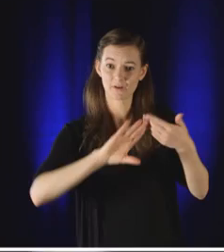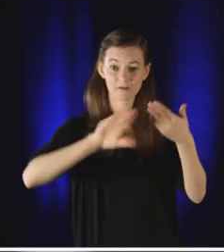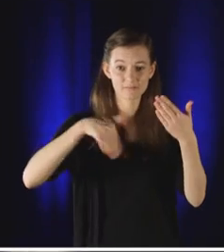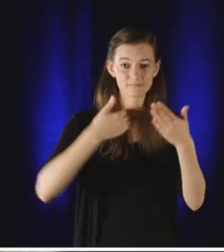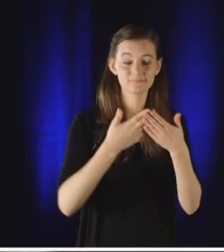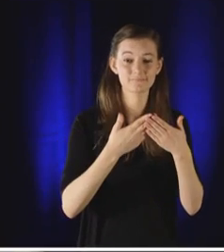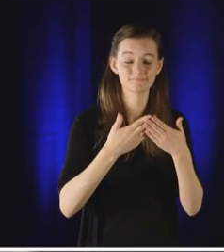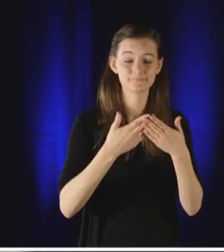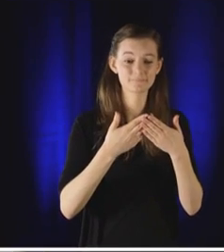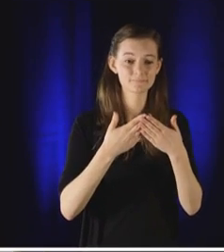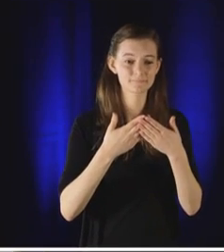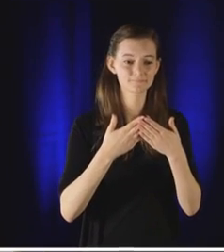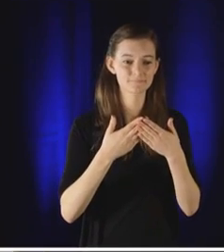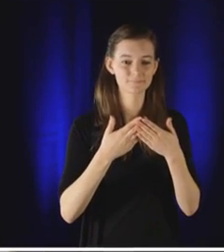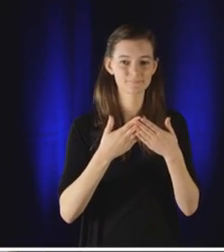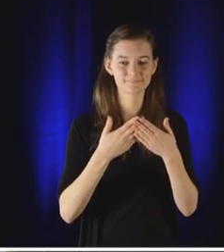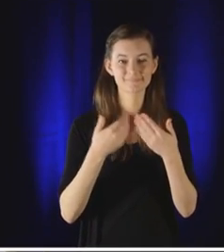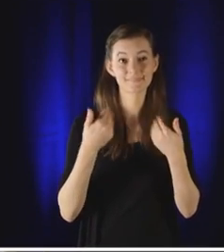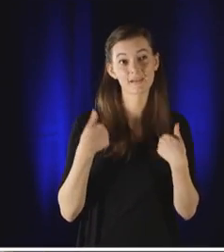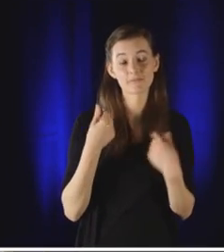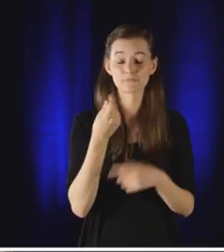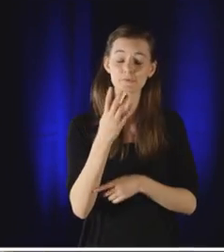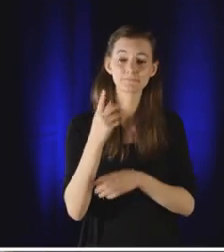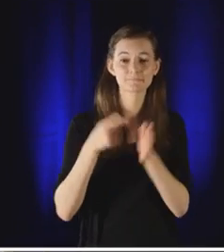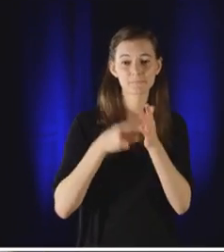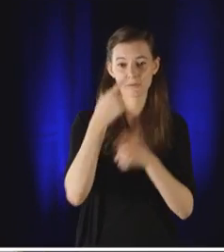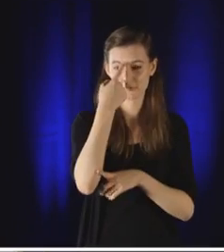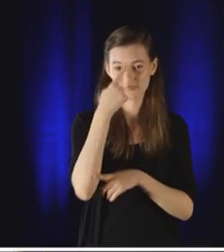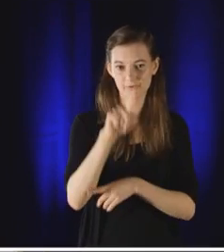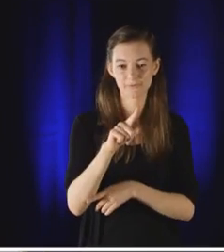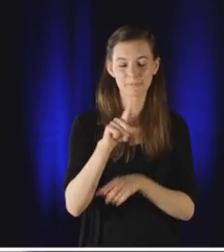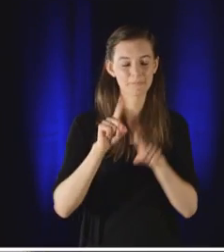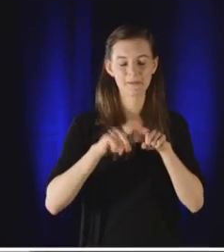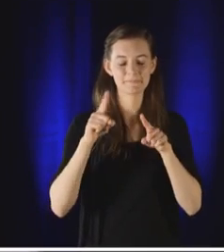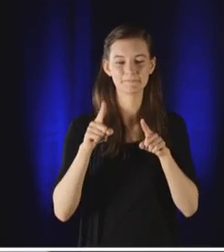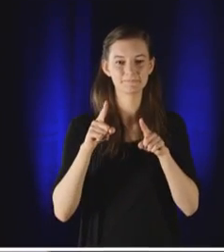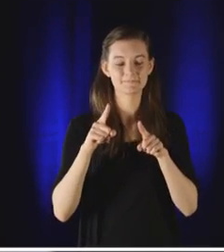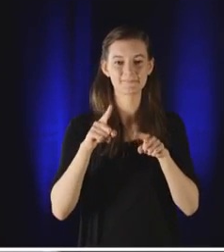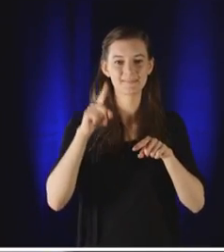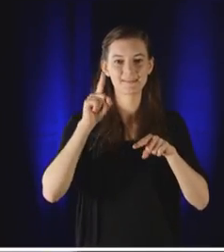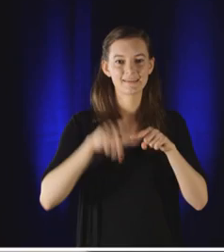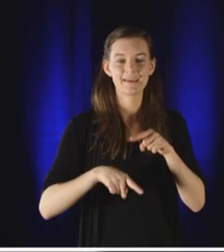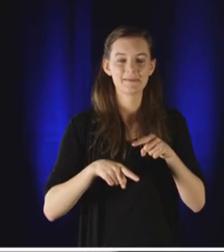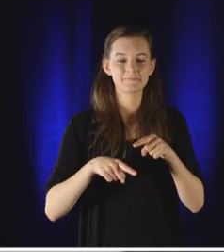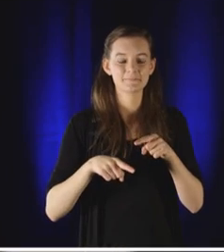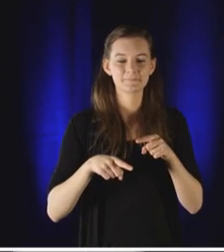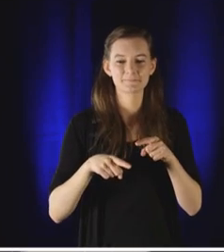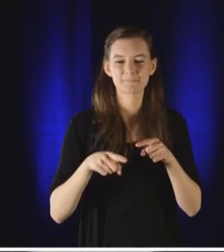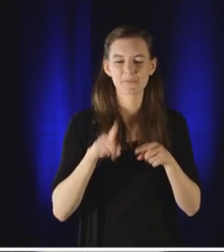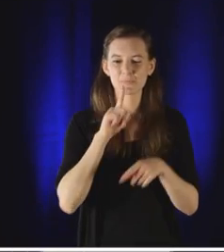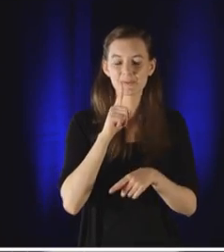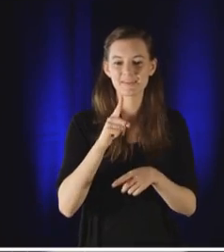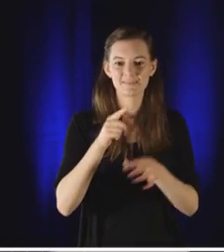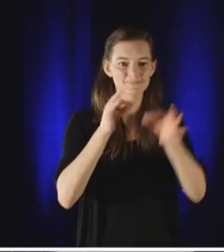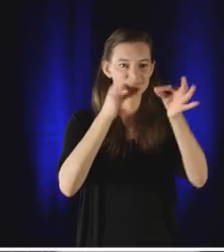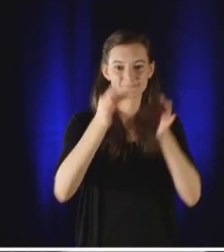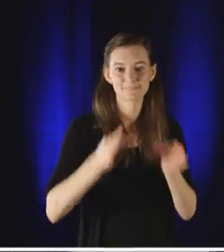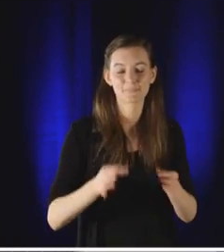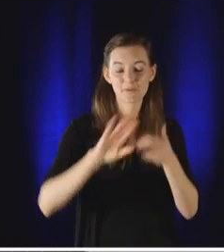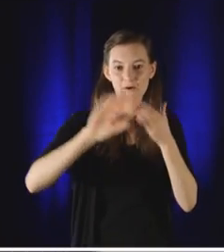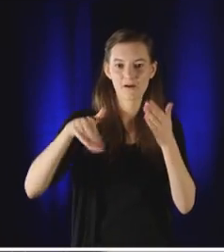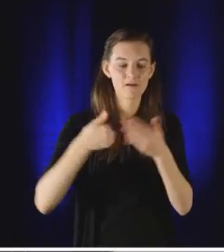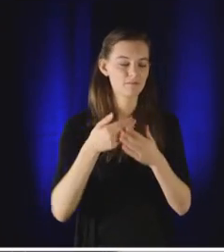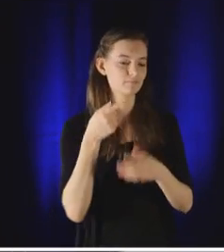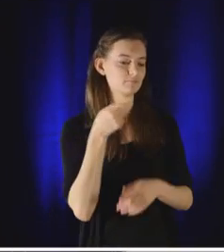setting you can think of. All I can do is give a couple of examples. I cannot do justice to the bravery and intelligence